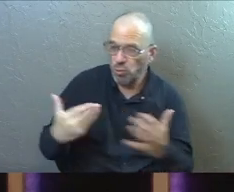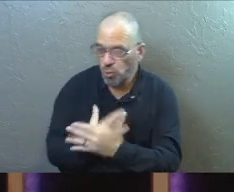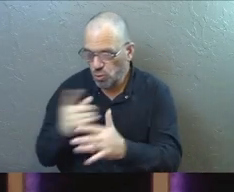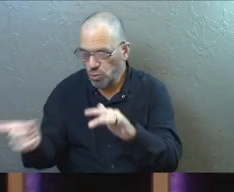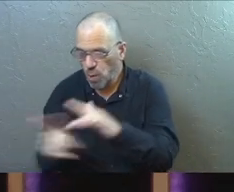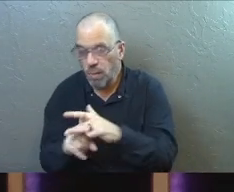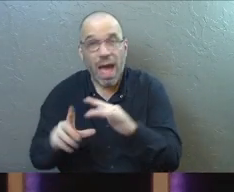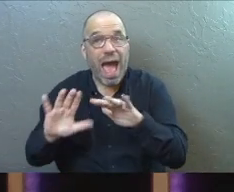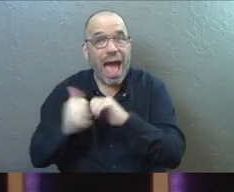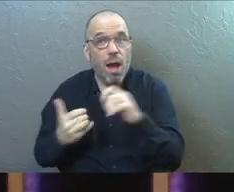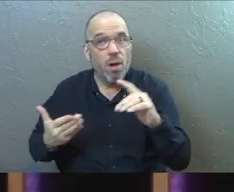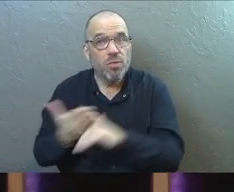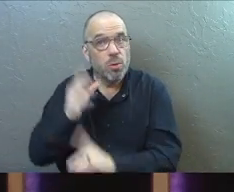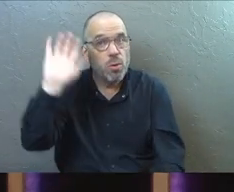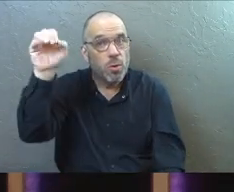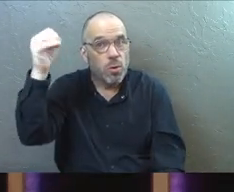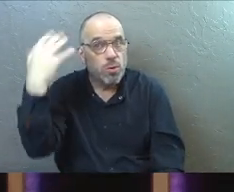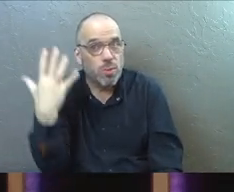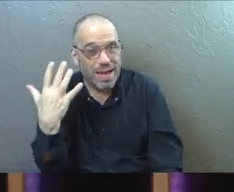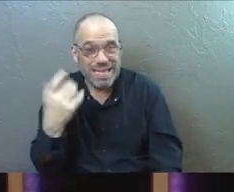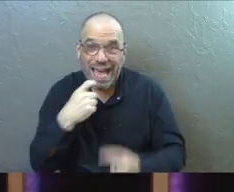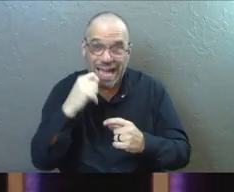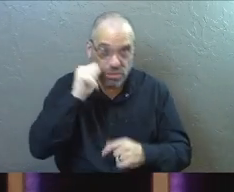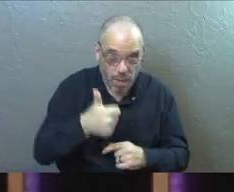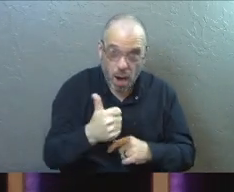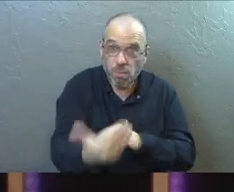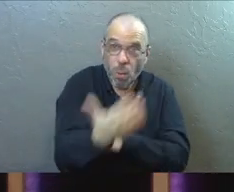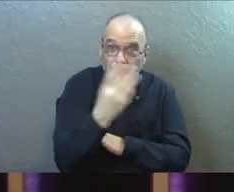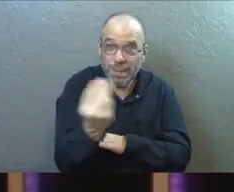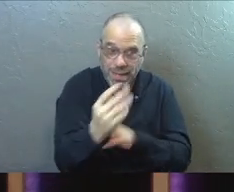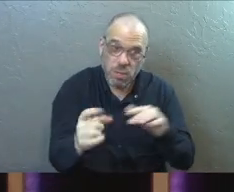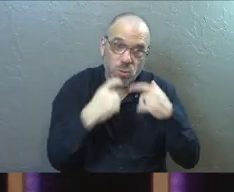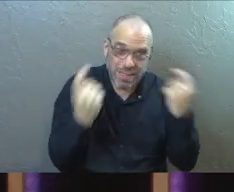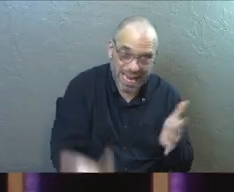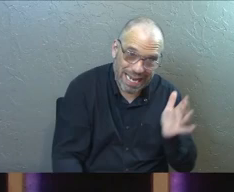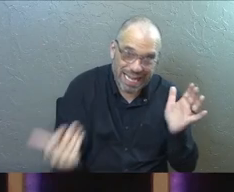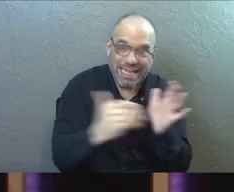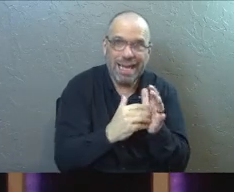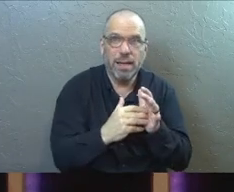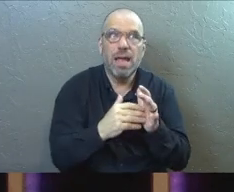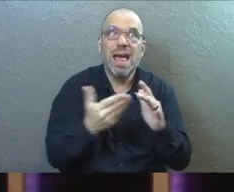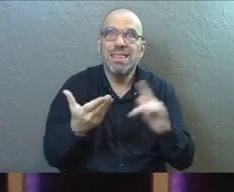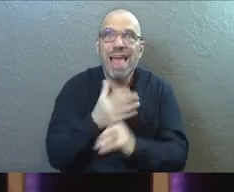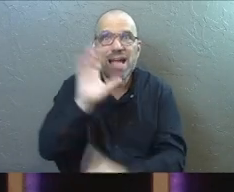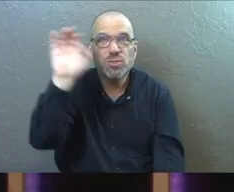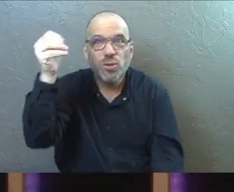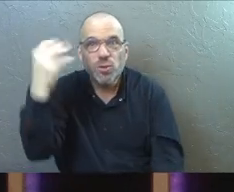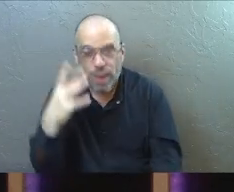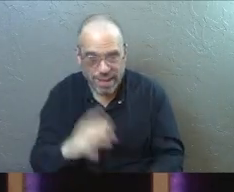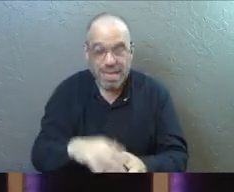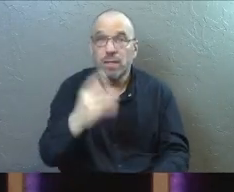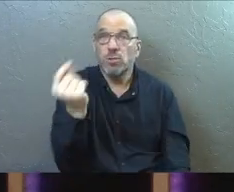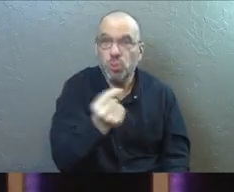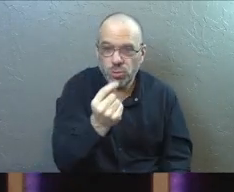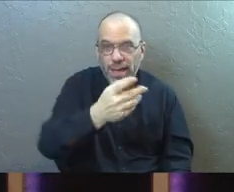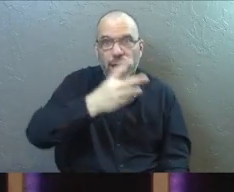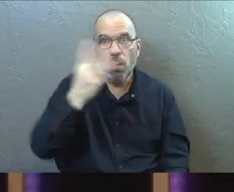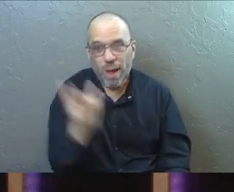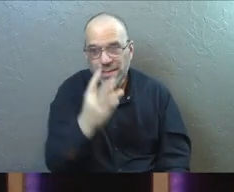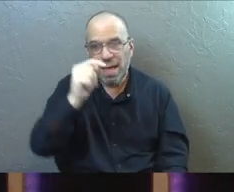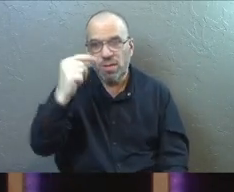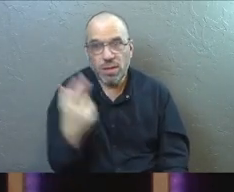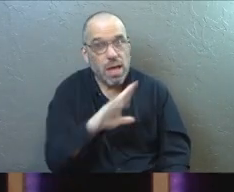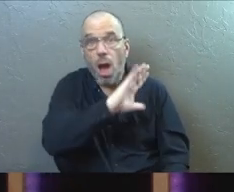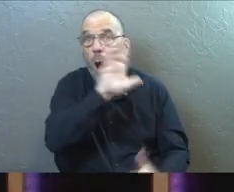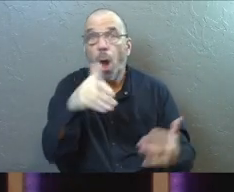is all by grace. And then you're going to sin again tomorrow. And it's still going to be grace. And the day after that and the day after